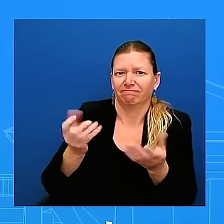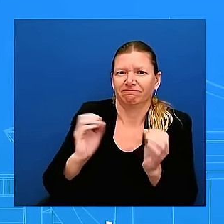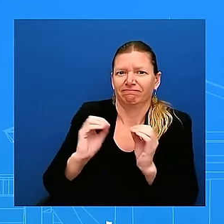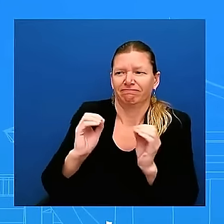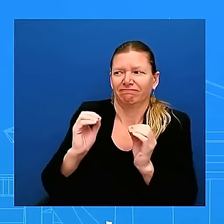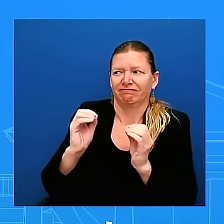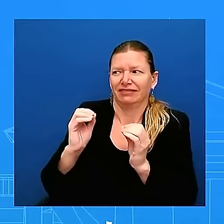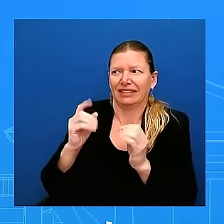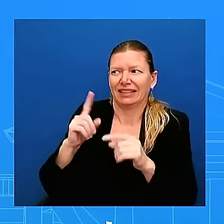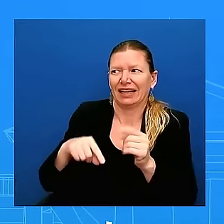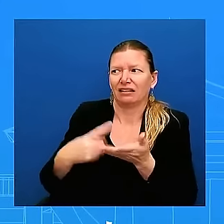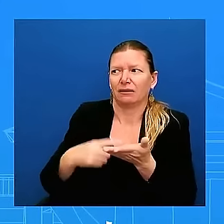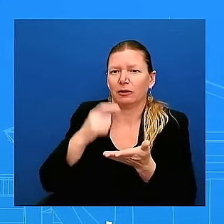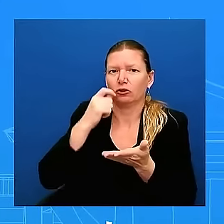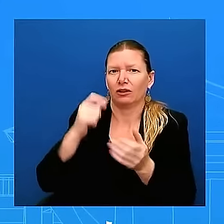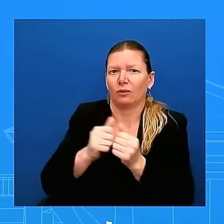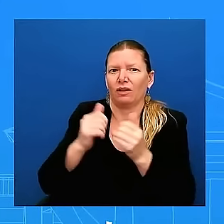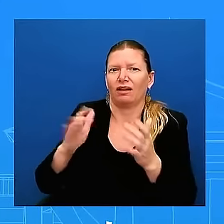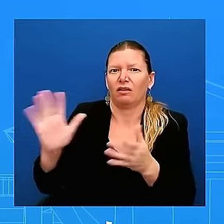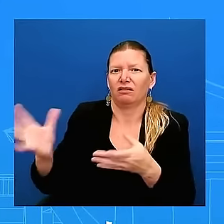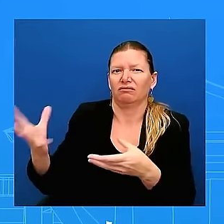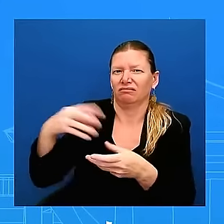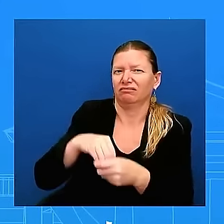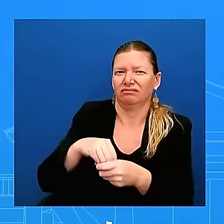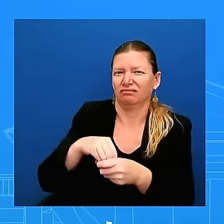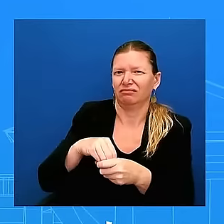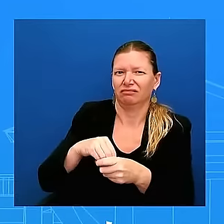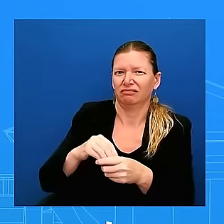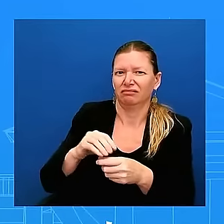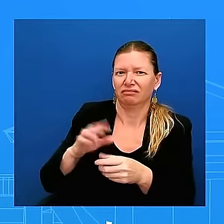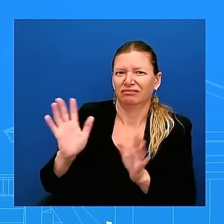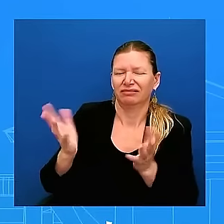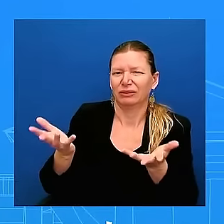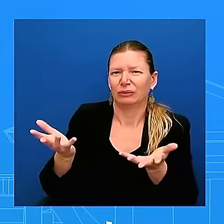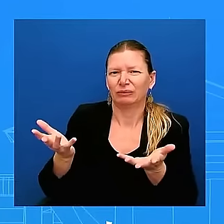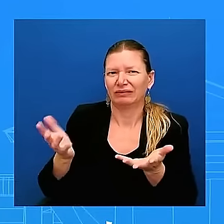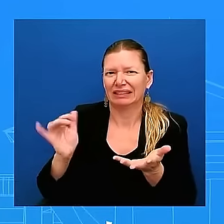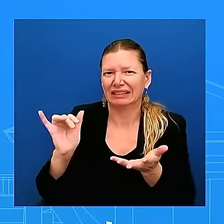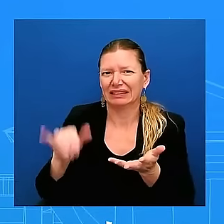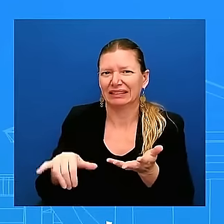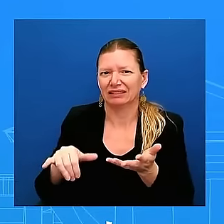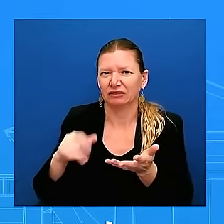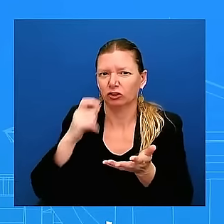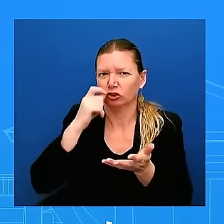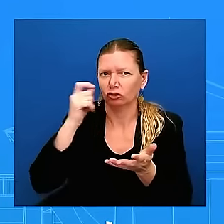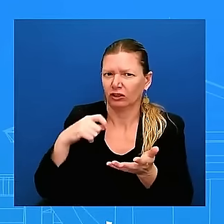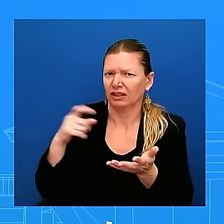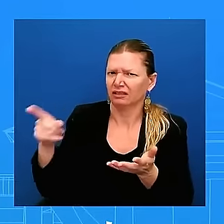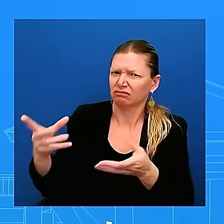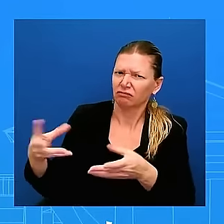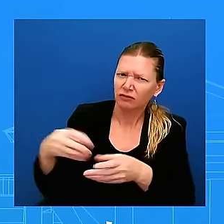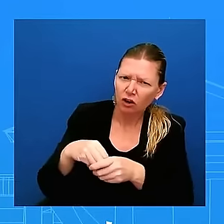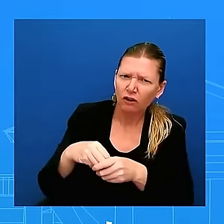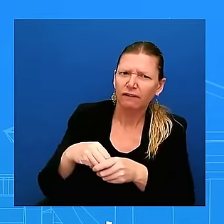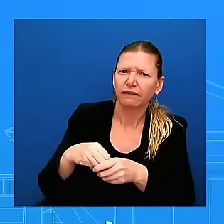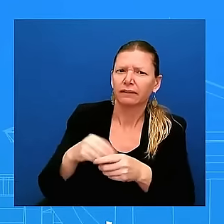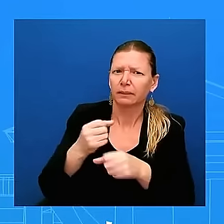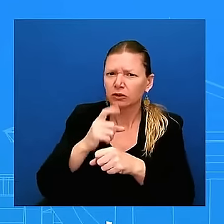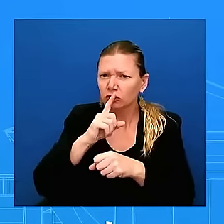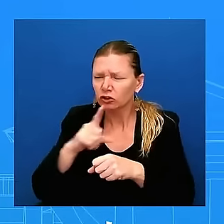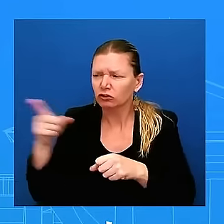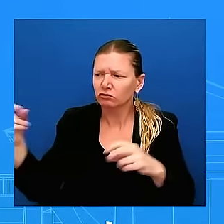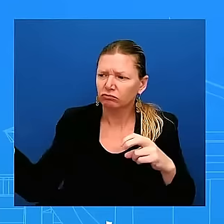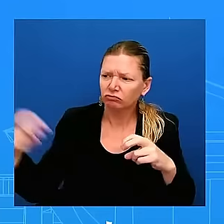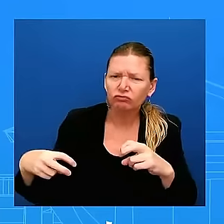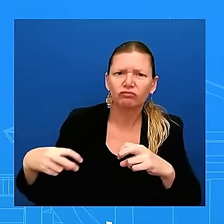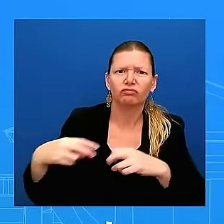and be and and make sure that uh they're at the table i cannot speak to uh any anything further or beyond uh the next